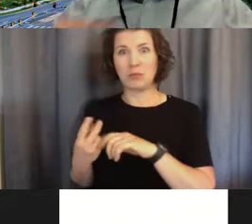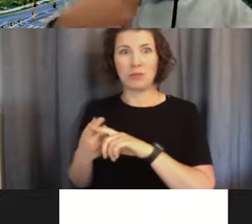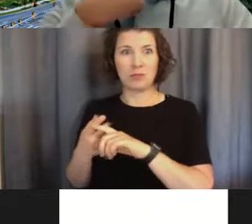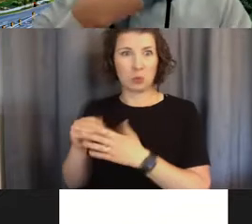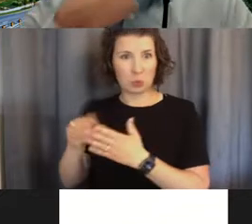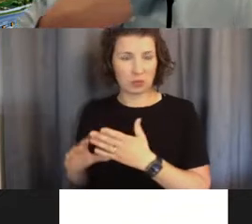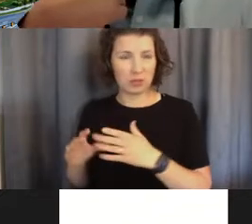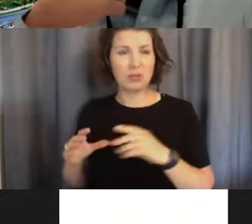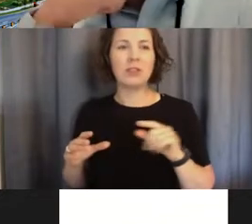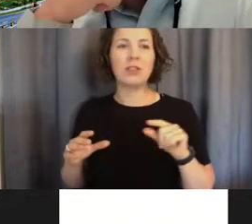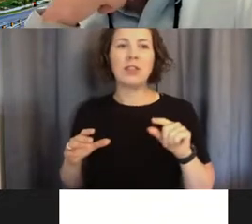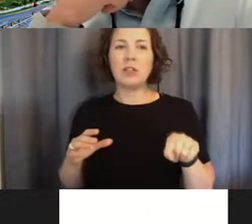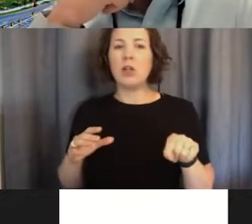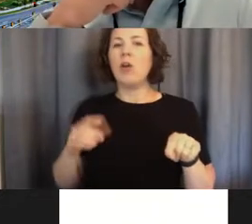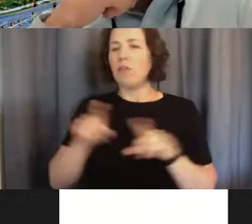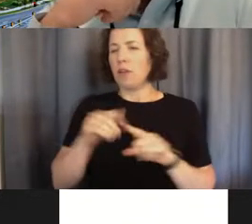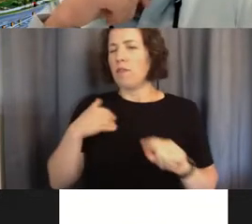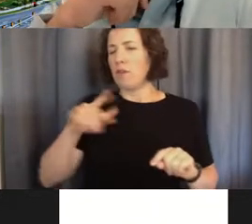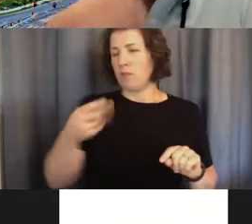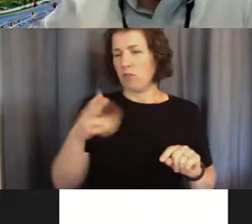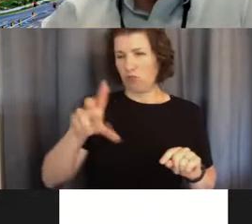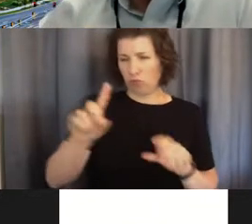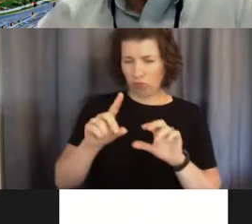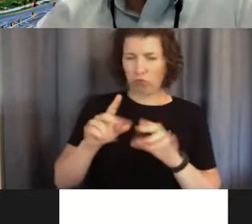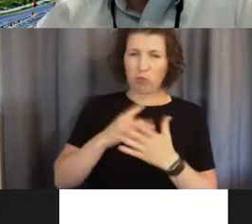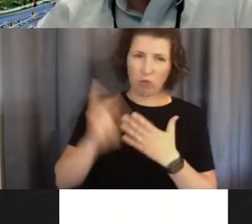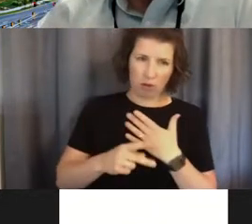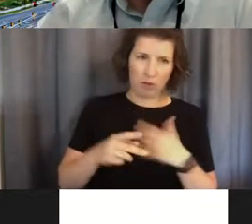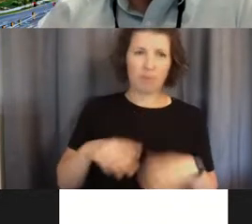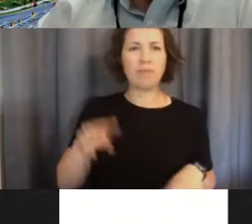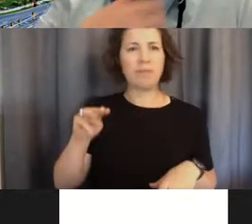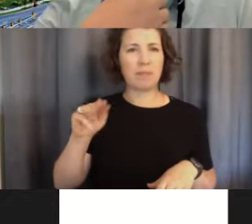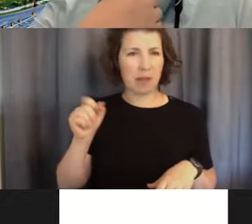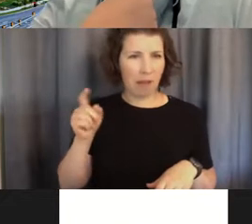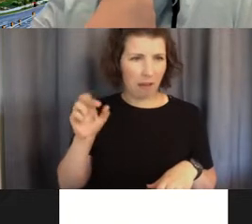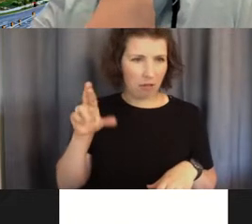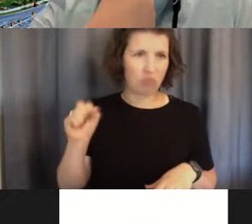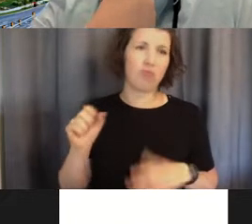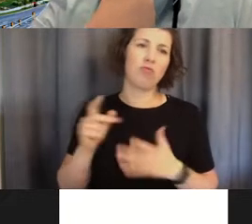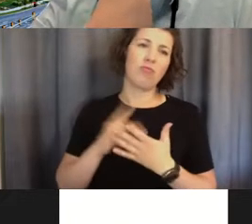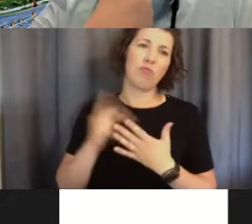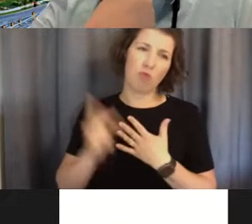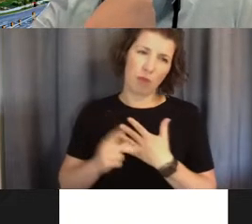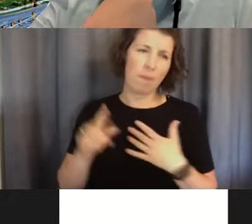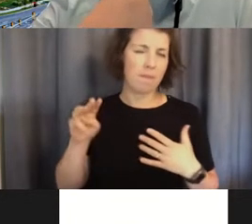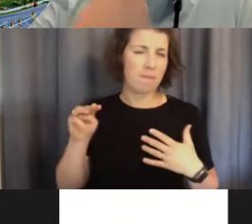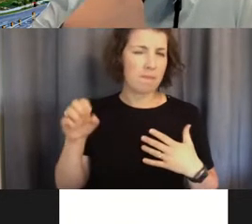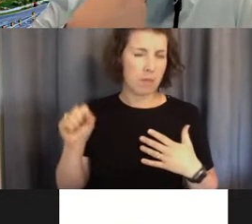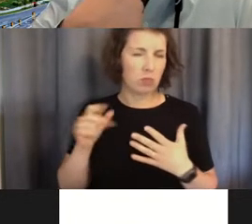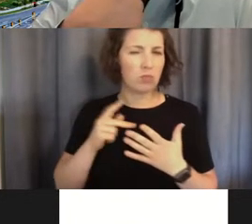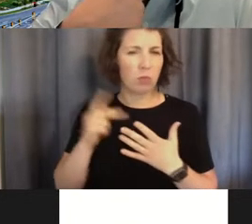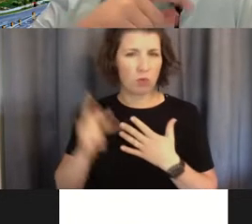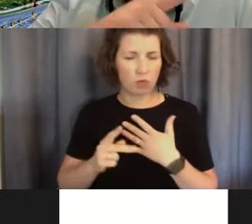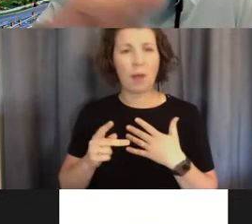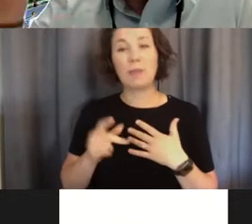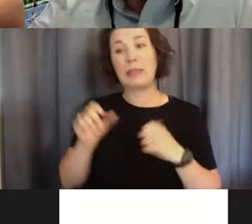this, you know, we have a PhD program and a master's program. Um, the master's program, we, it can be completed in one year